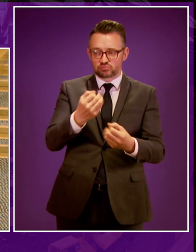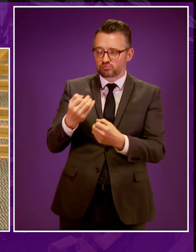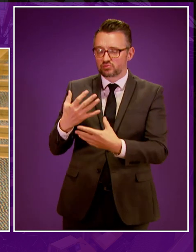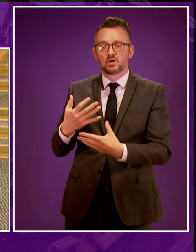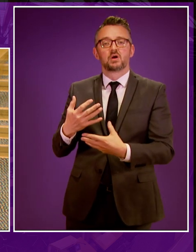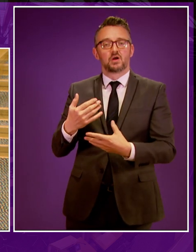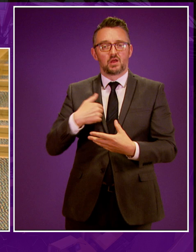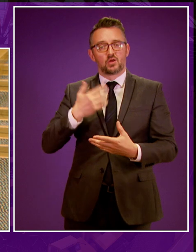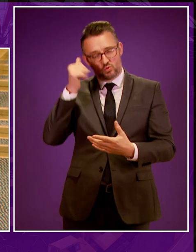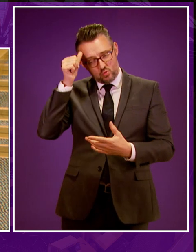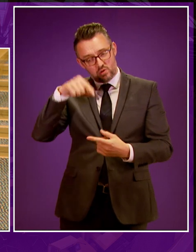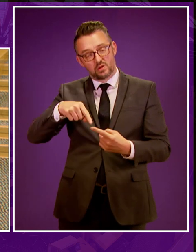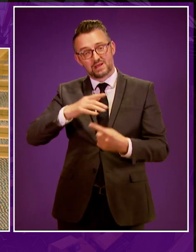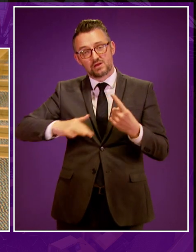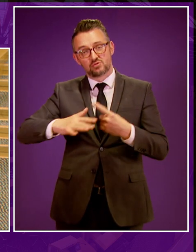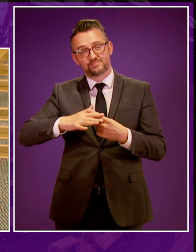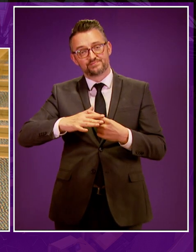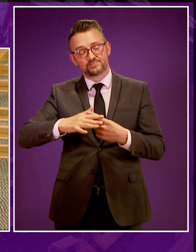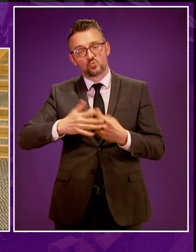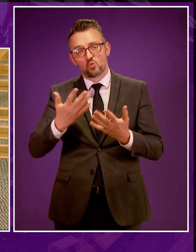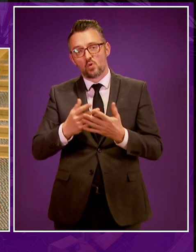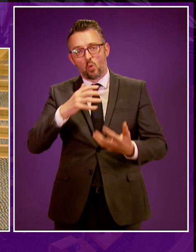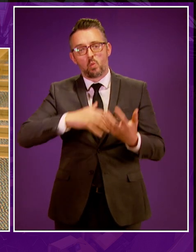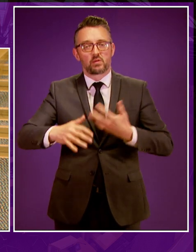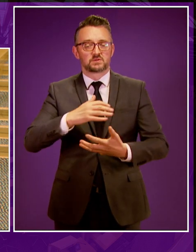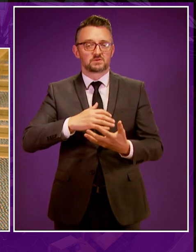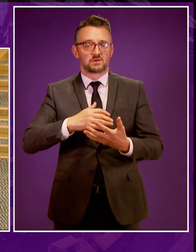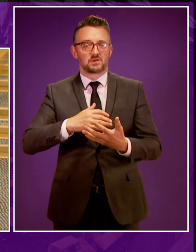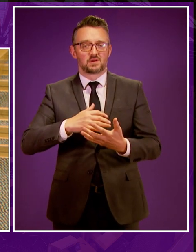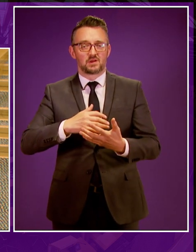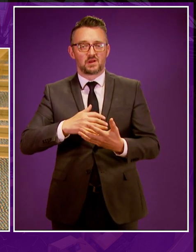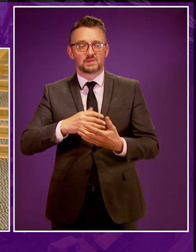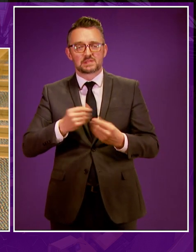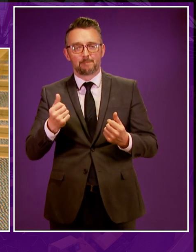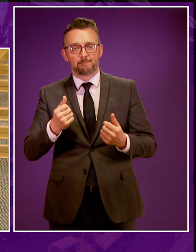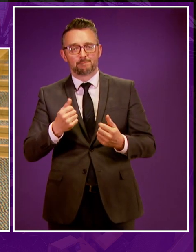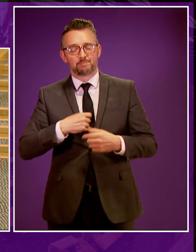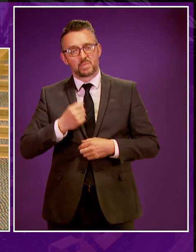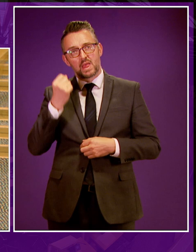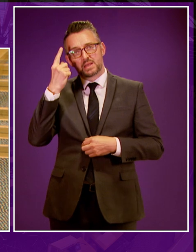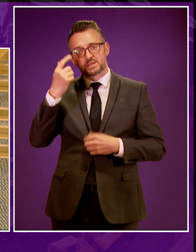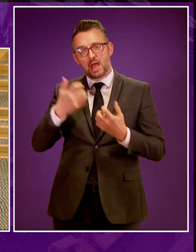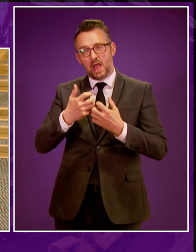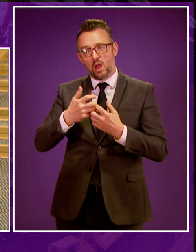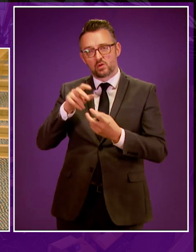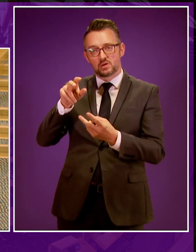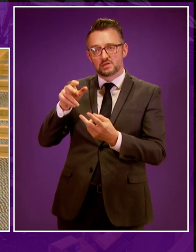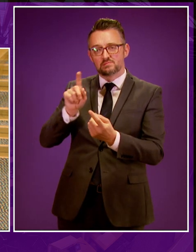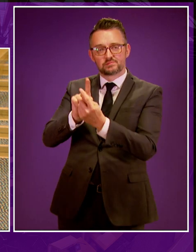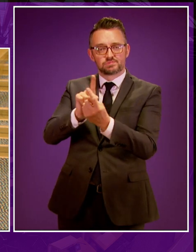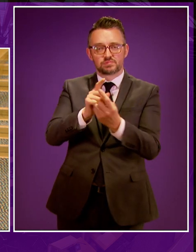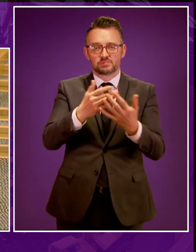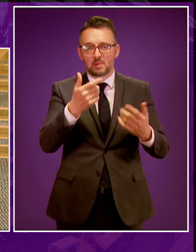that this is a complex and highly technical issue. And we took steps, a number of innovative steps indeed, to encourage participation in our public